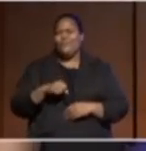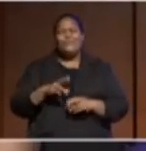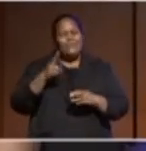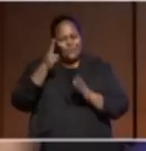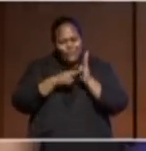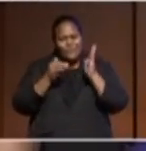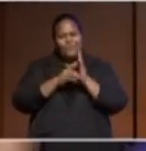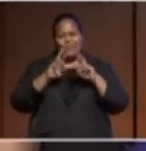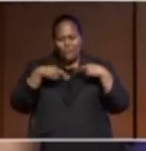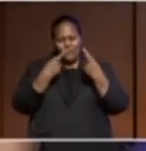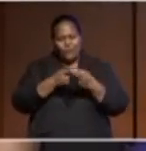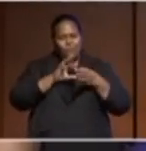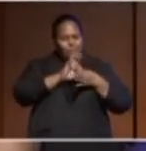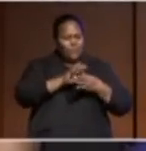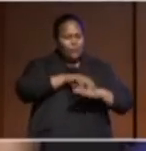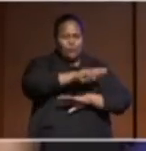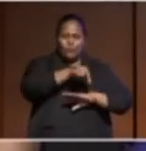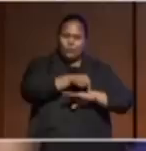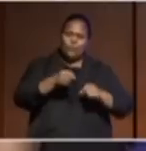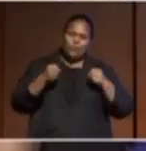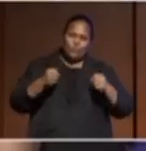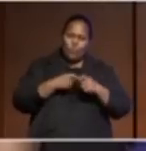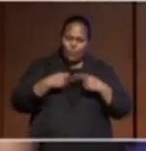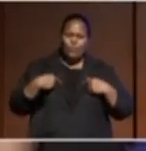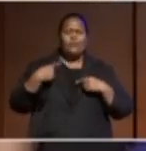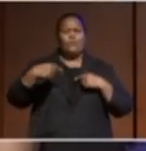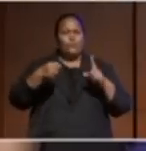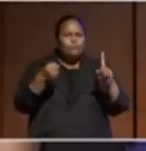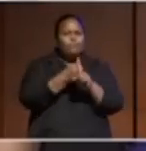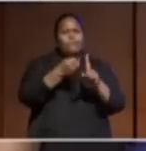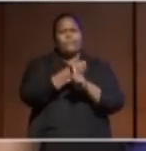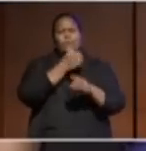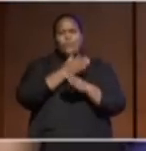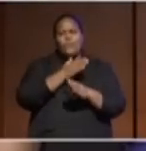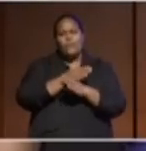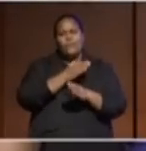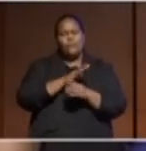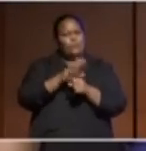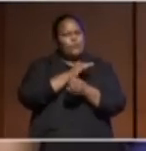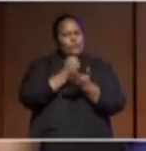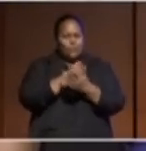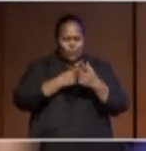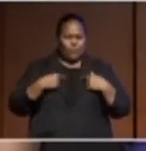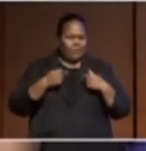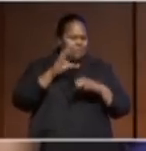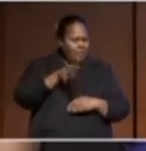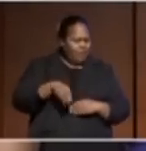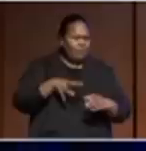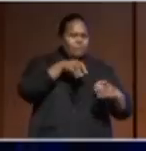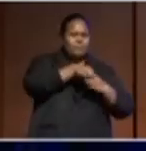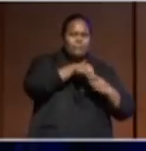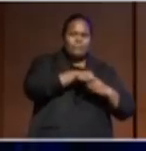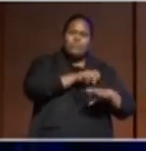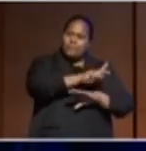And so we, I think, continue to have work to do to make sure that as a member of the Pacific and anchored within it, that we